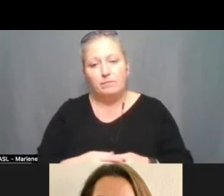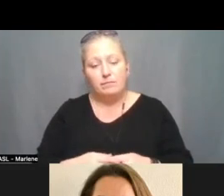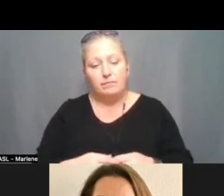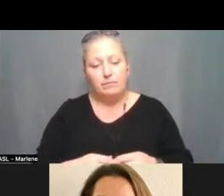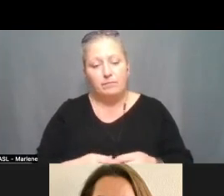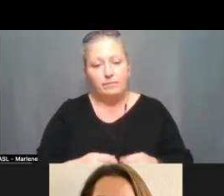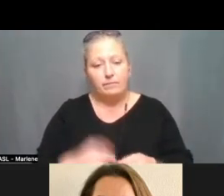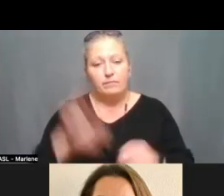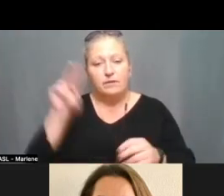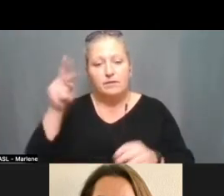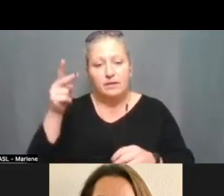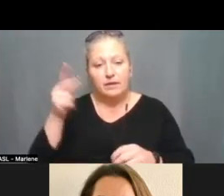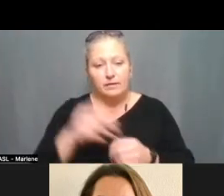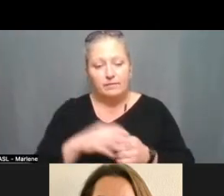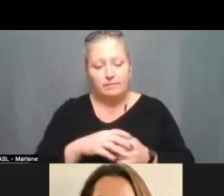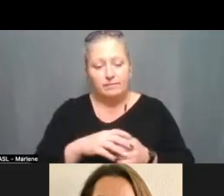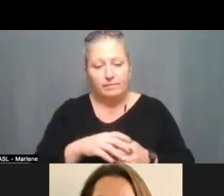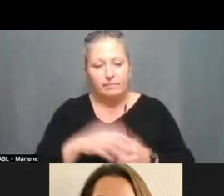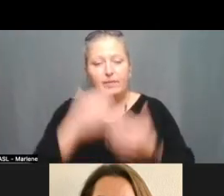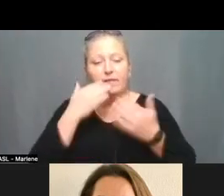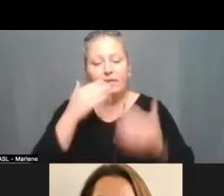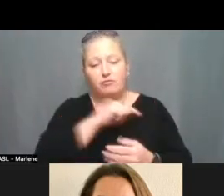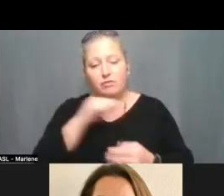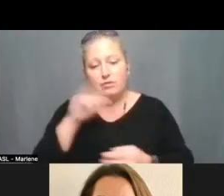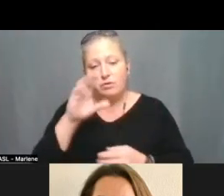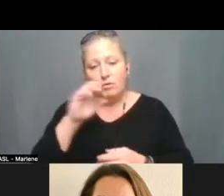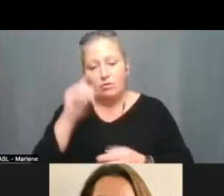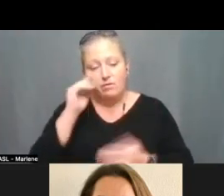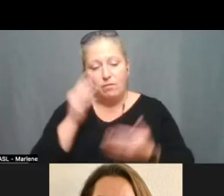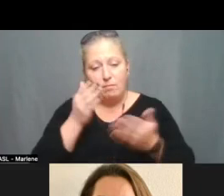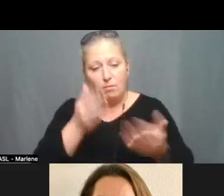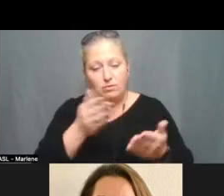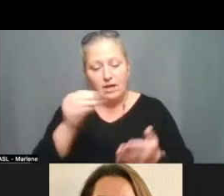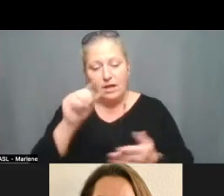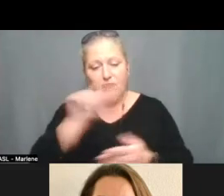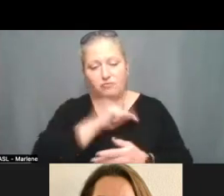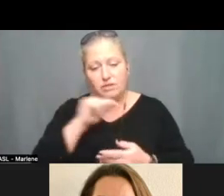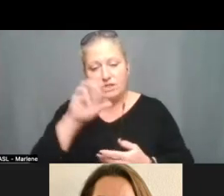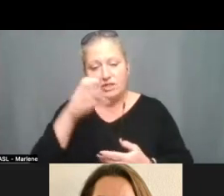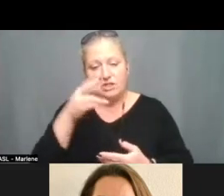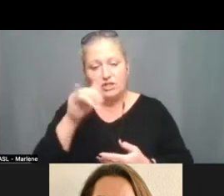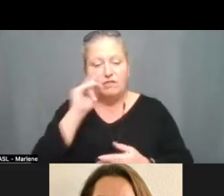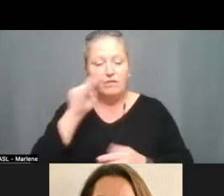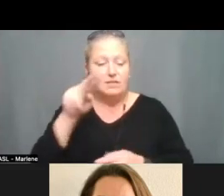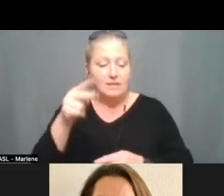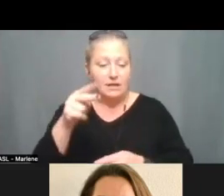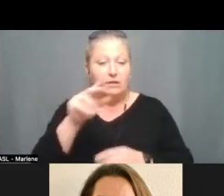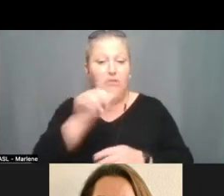Second. Thank you, Trustee Corzo for the motion and Trustee Chen for the second. Trustee Warren?